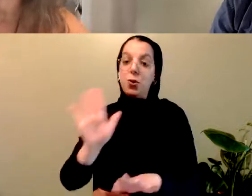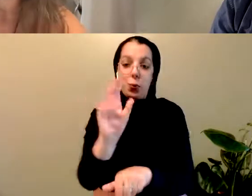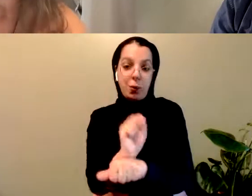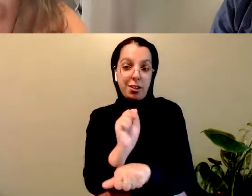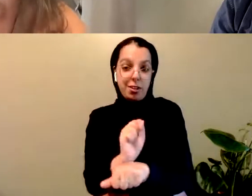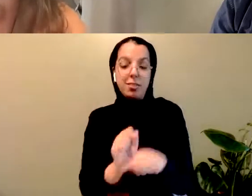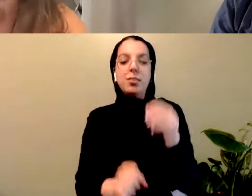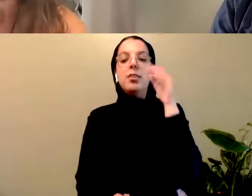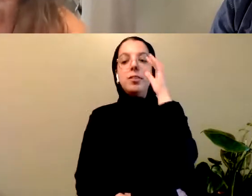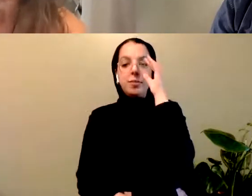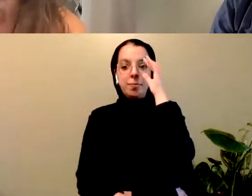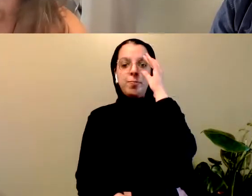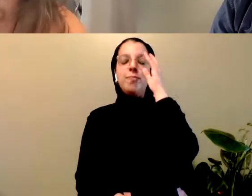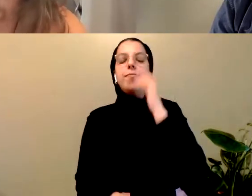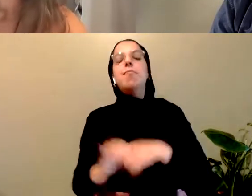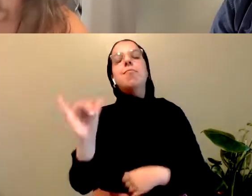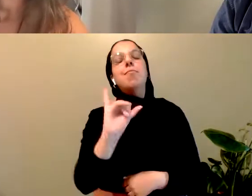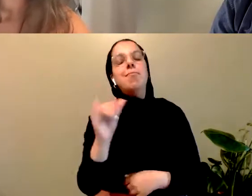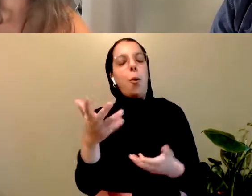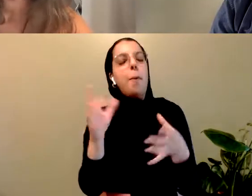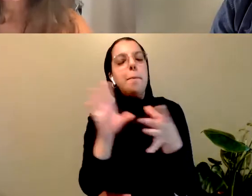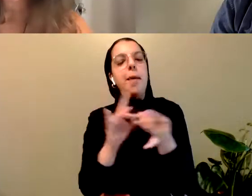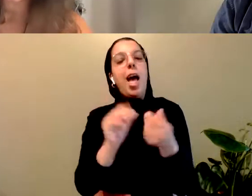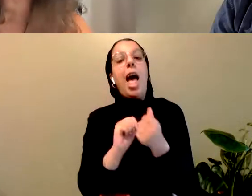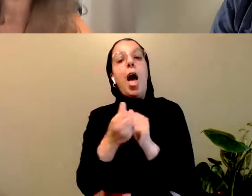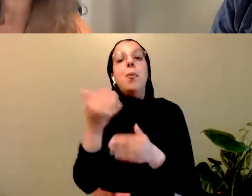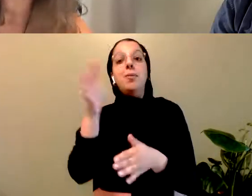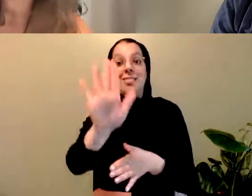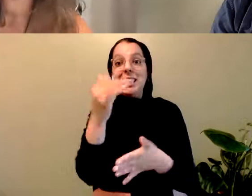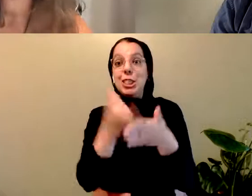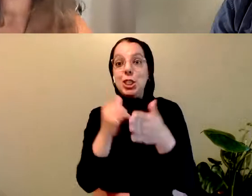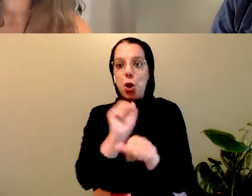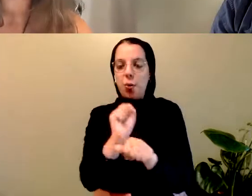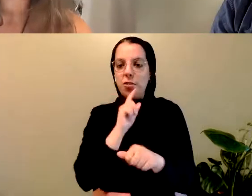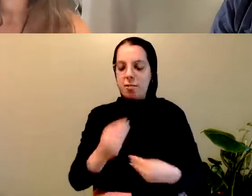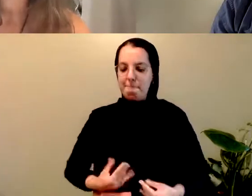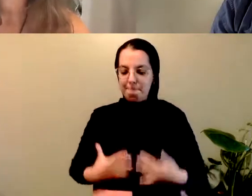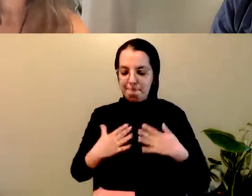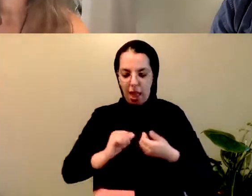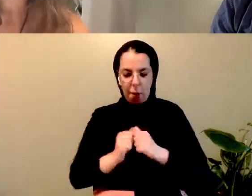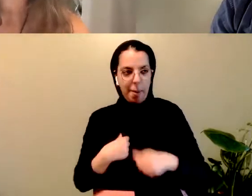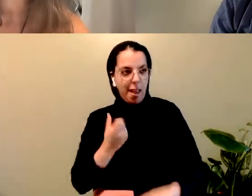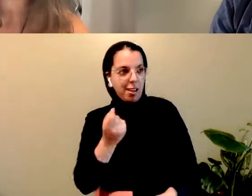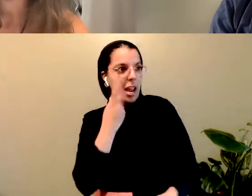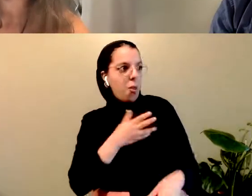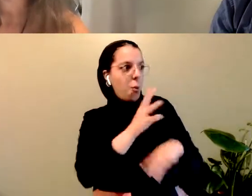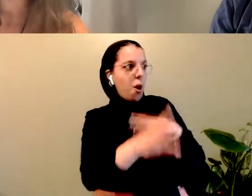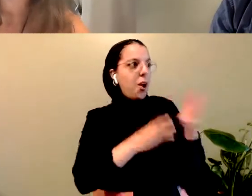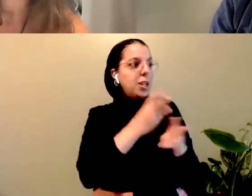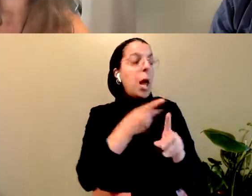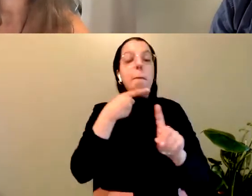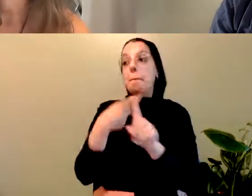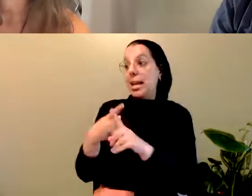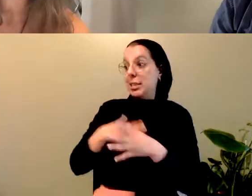to mention how Kevin's artistic work has had an effect on how I understand the world and how it has expanded my students' perspectives as we read Where